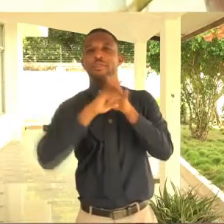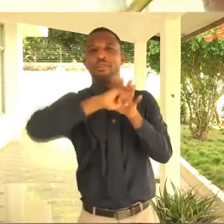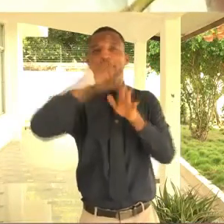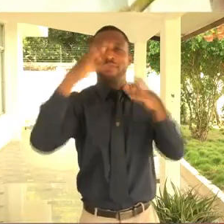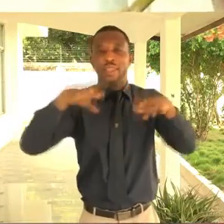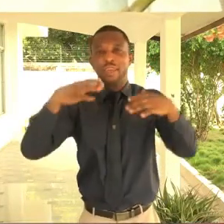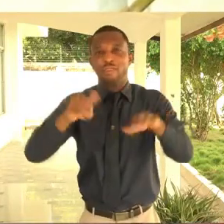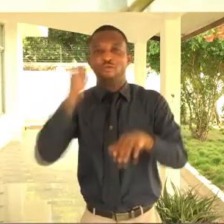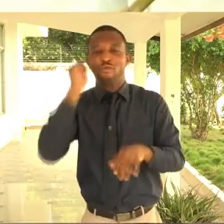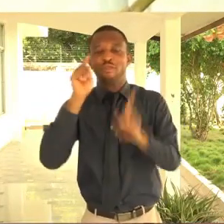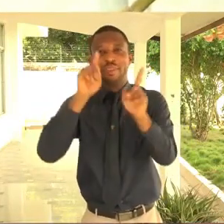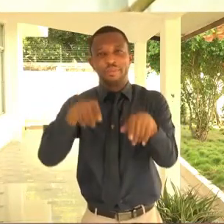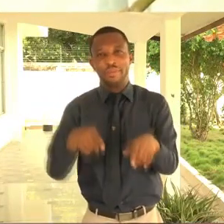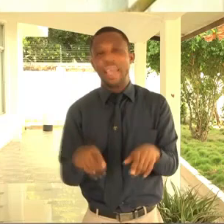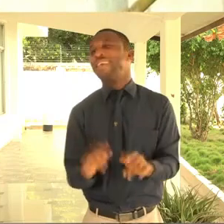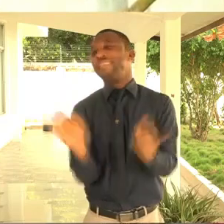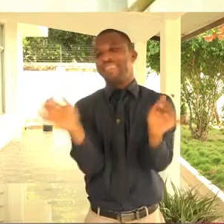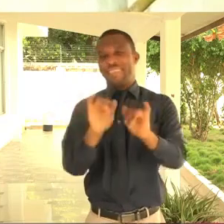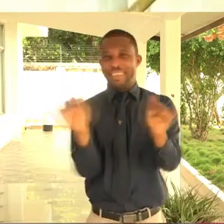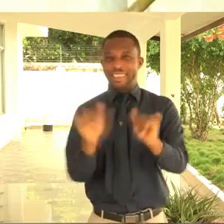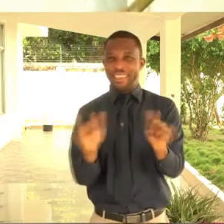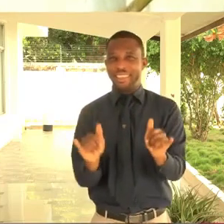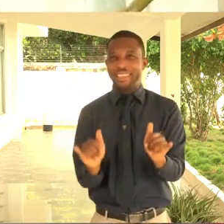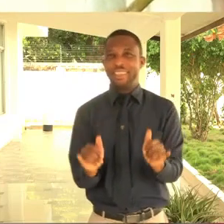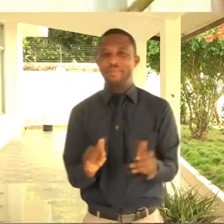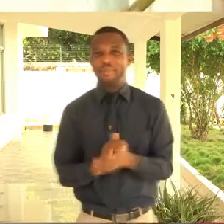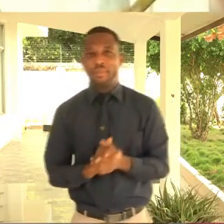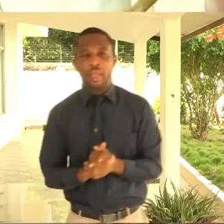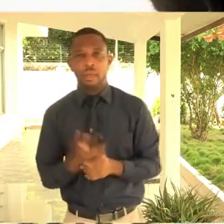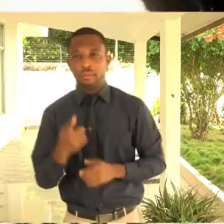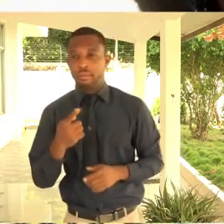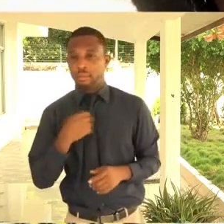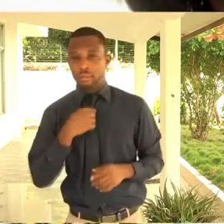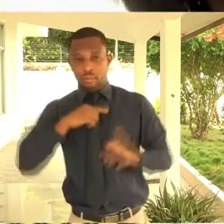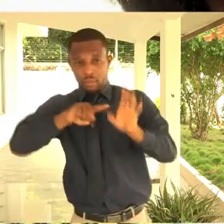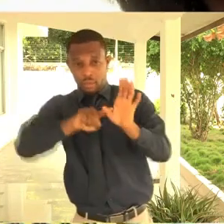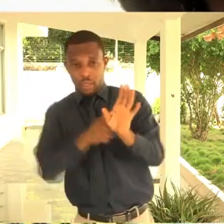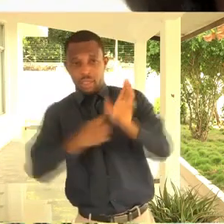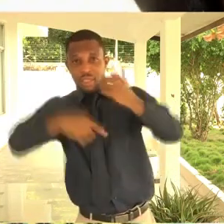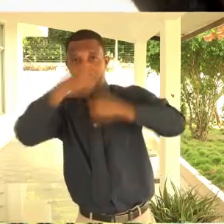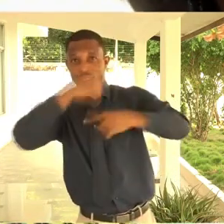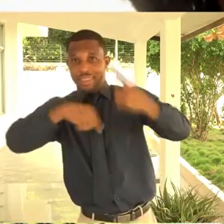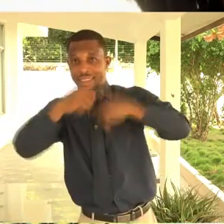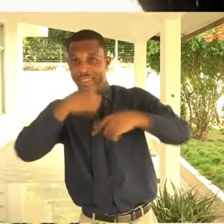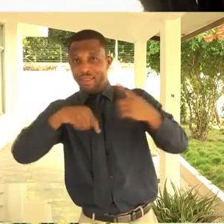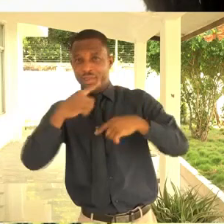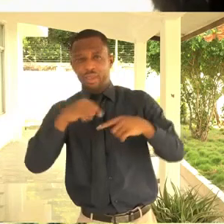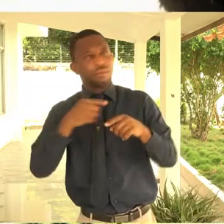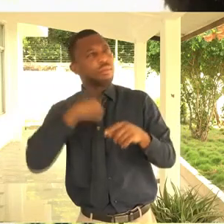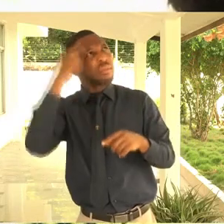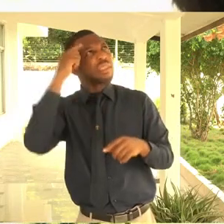But there are others who love French. They want to see me say, come in there. It is the same thing. I started learning the sign language